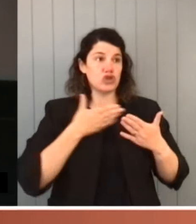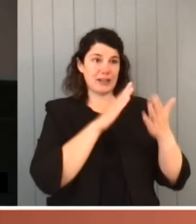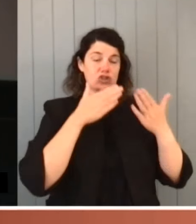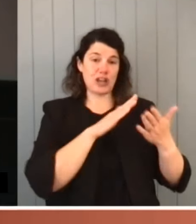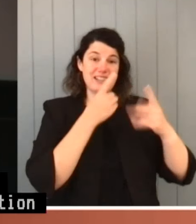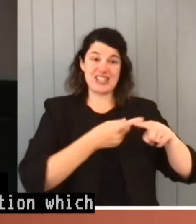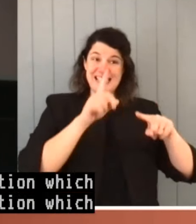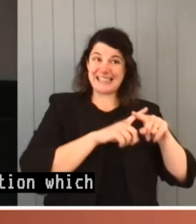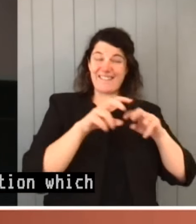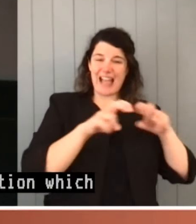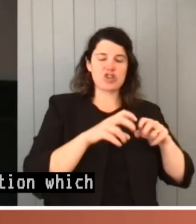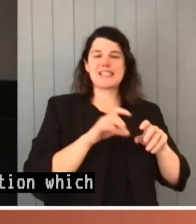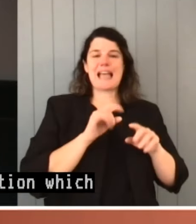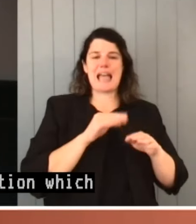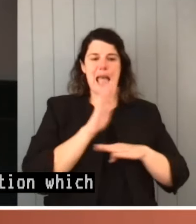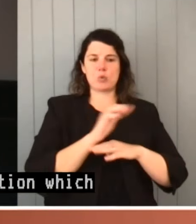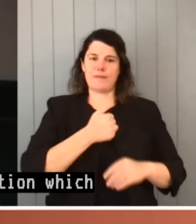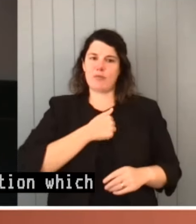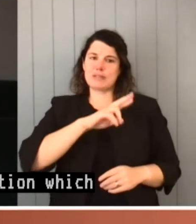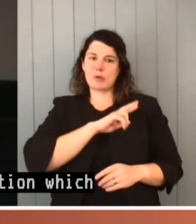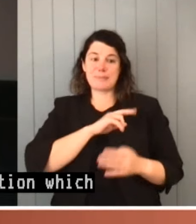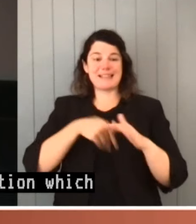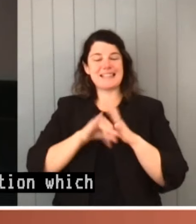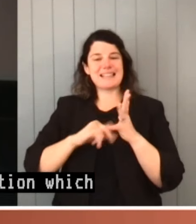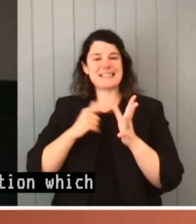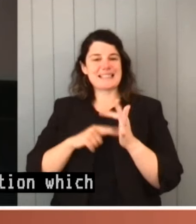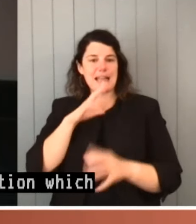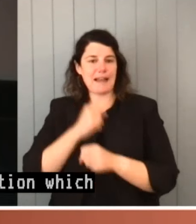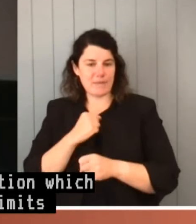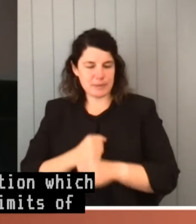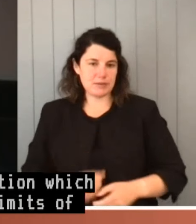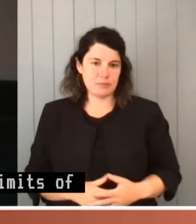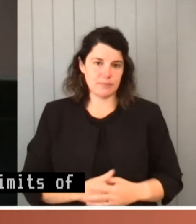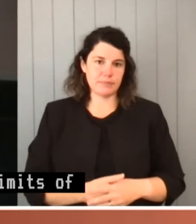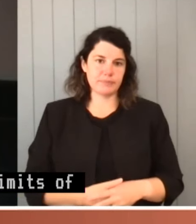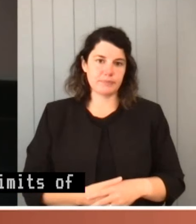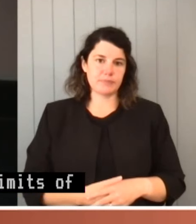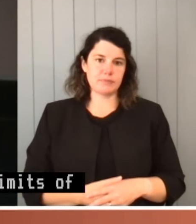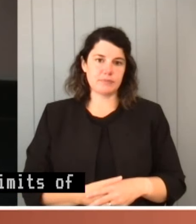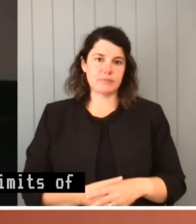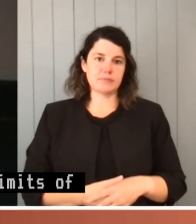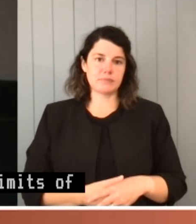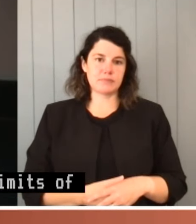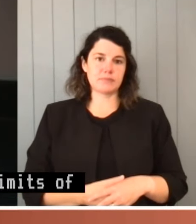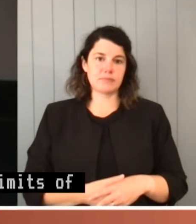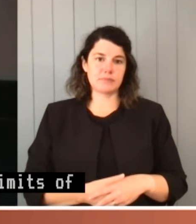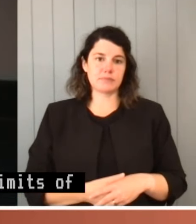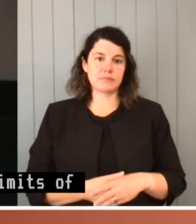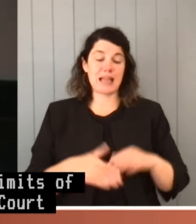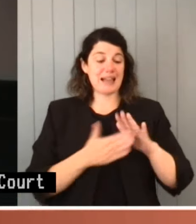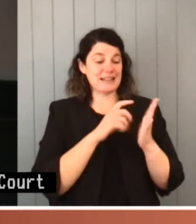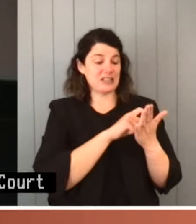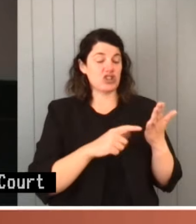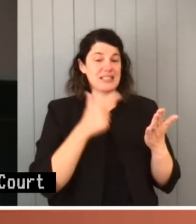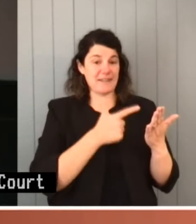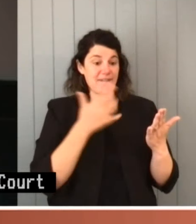of executive power. The High Court itself has such a jurisdiction under Section 75.5 of